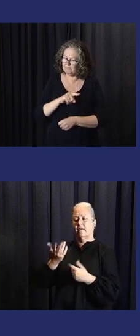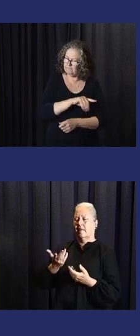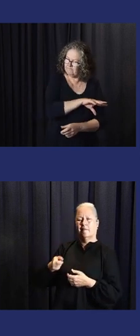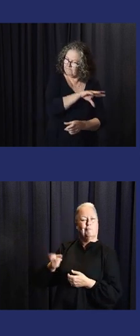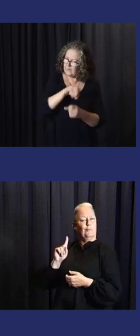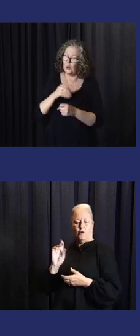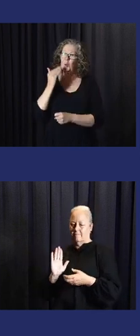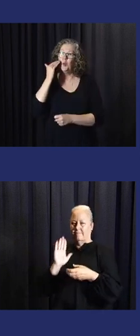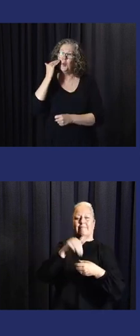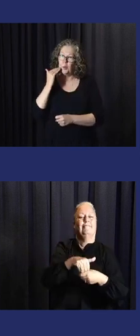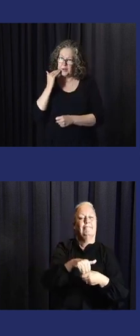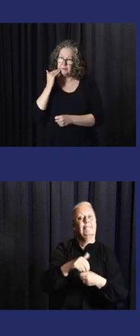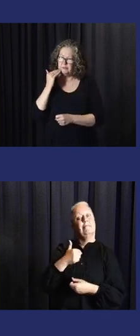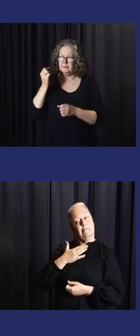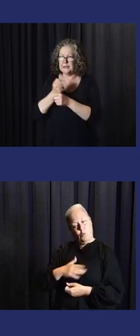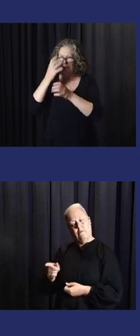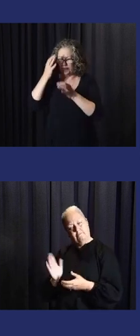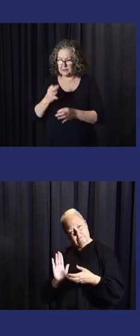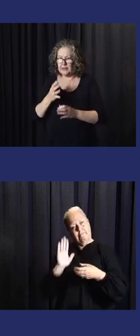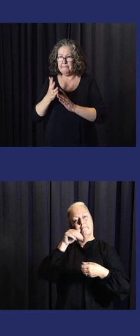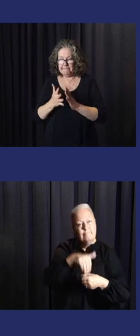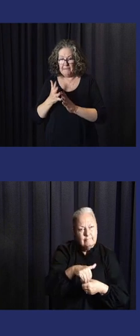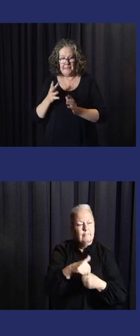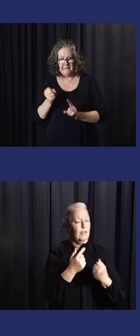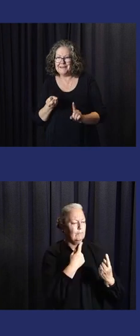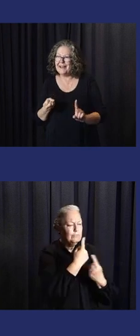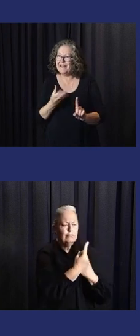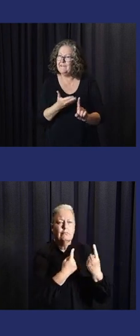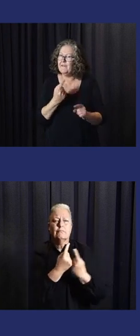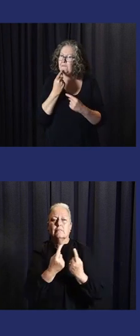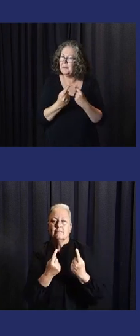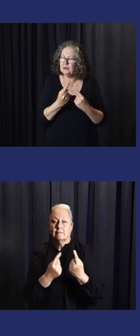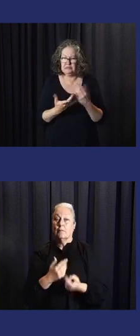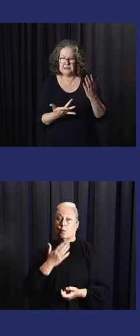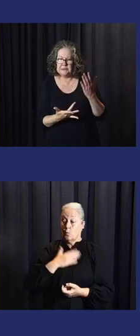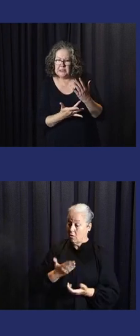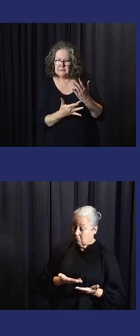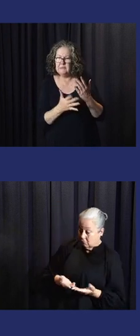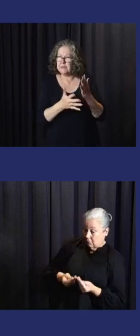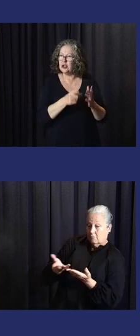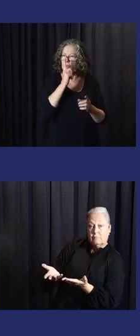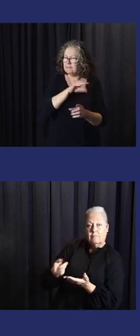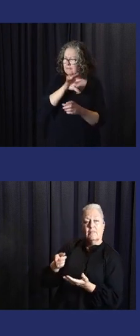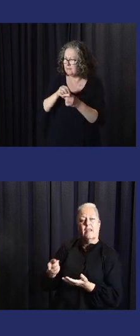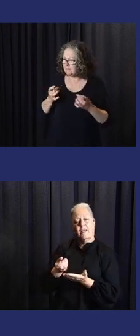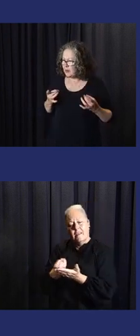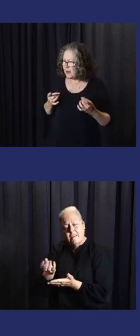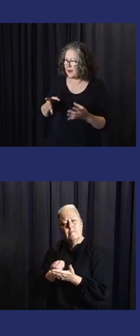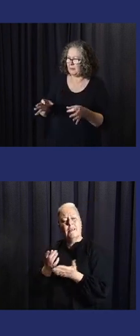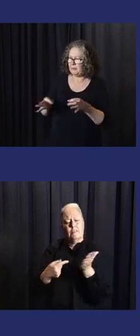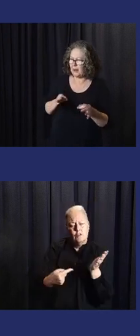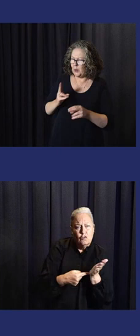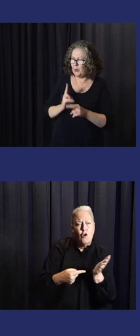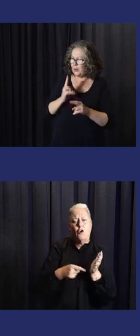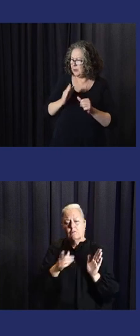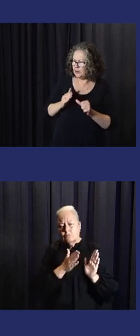very underrepresented in decision making. So we have to ensure that women are part of the participation. And that means equipping women